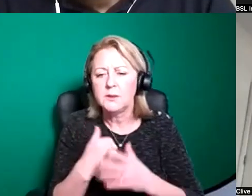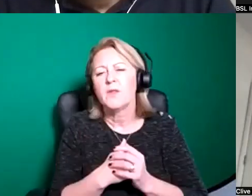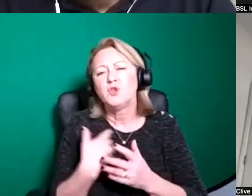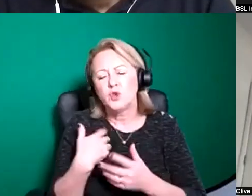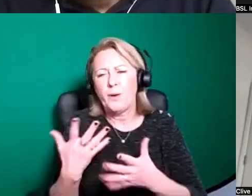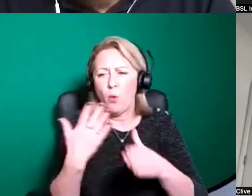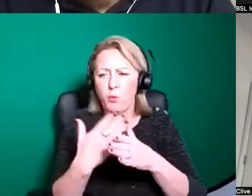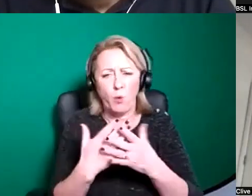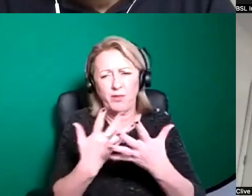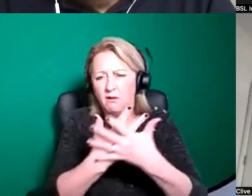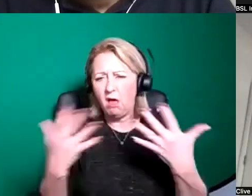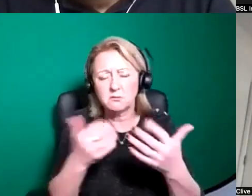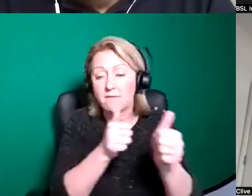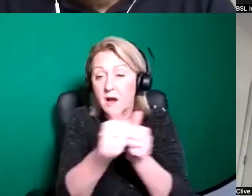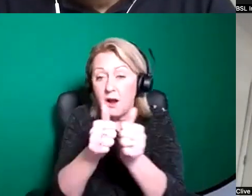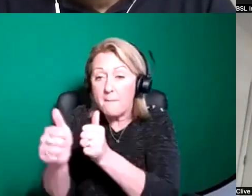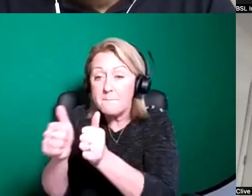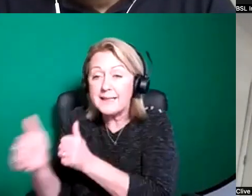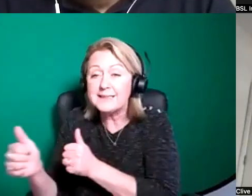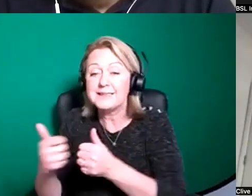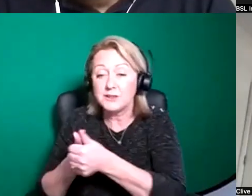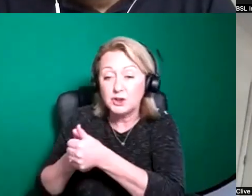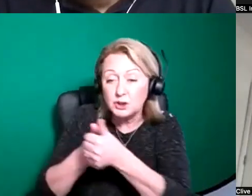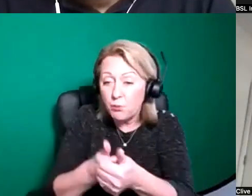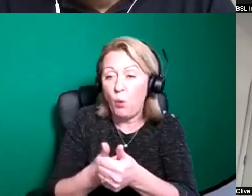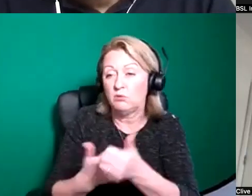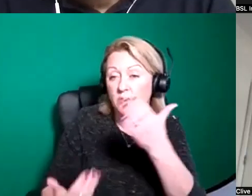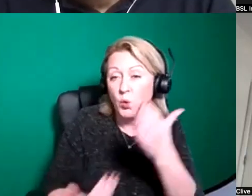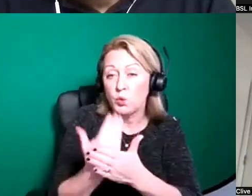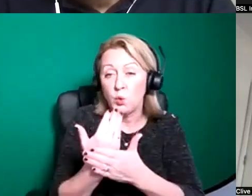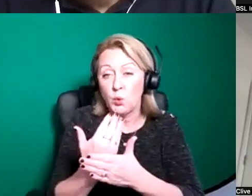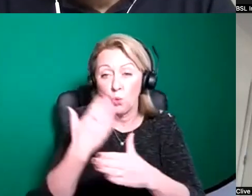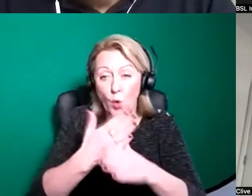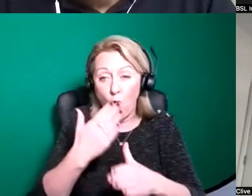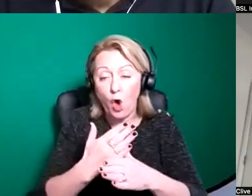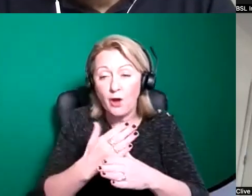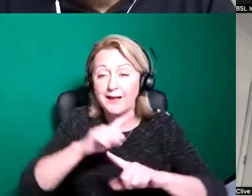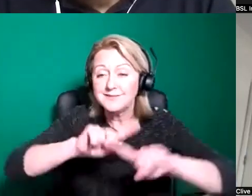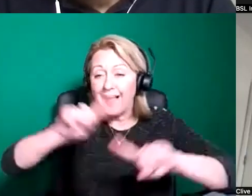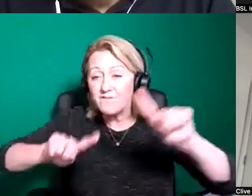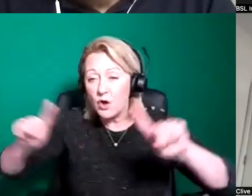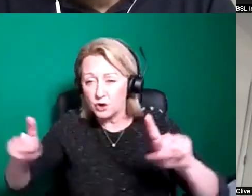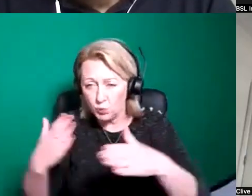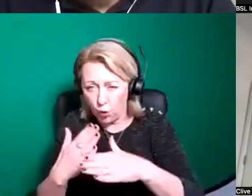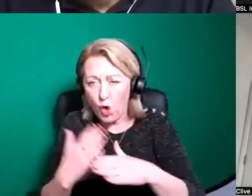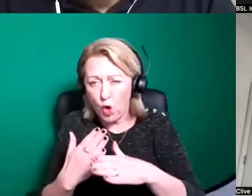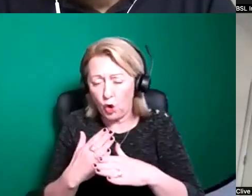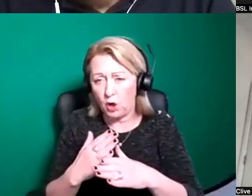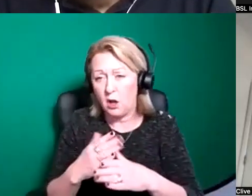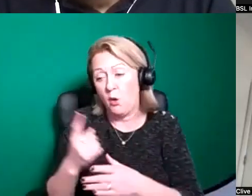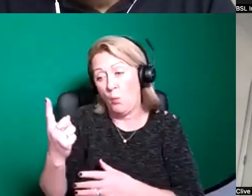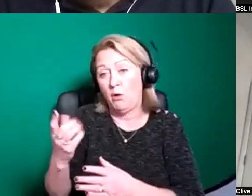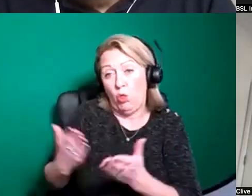companies and we're very interested in supporting new work and diverse work um one of the things that we've supported coming through blueprint